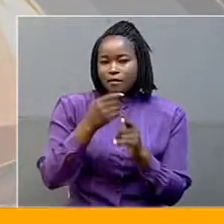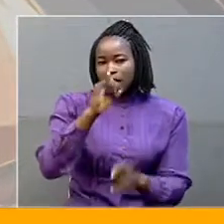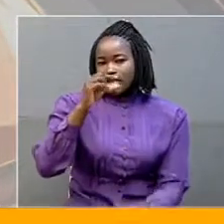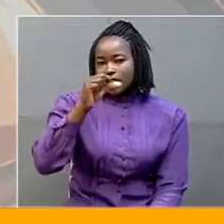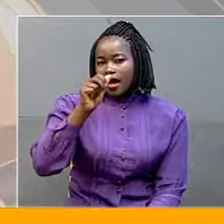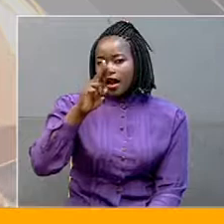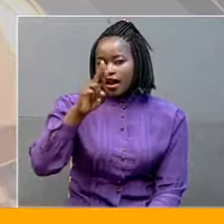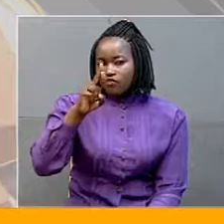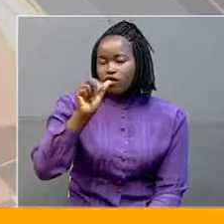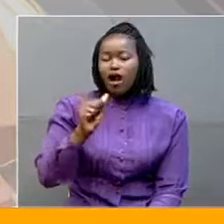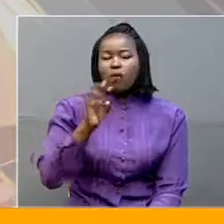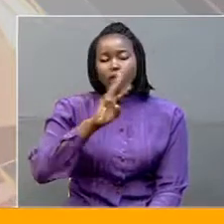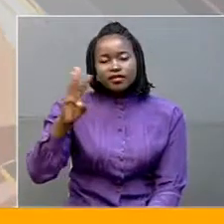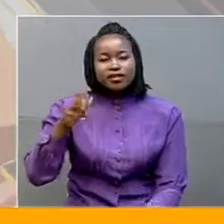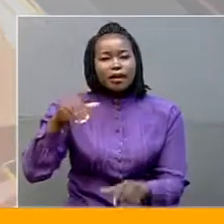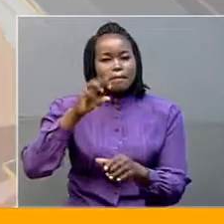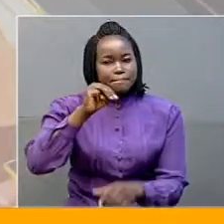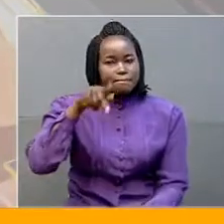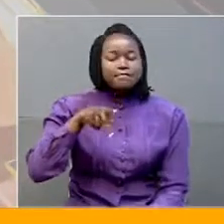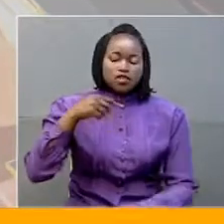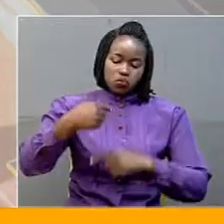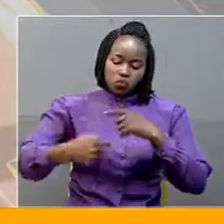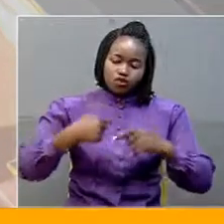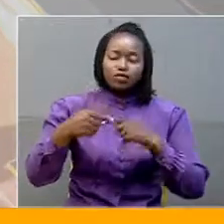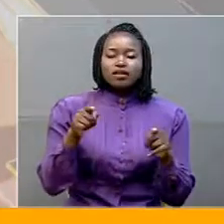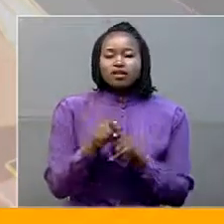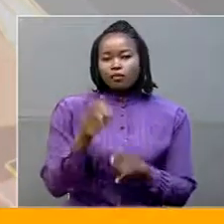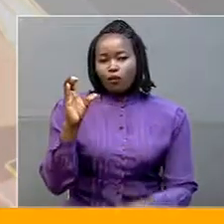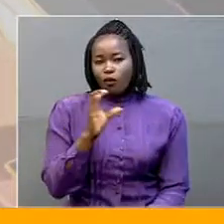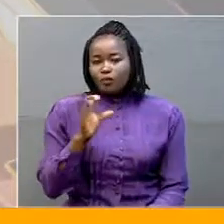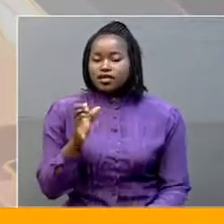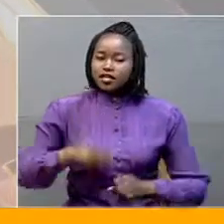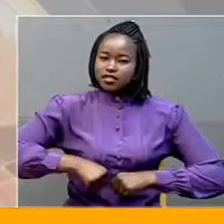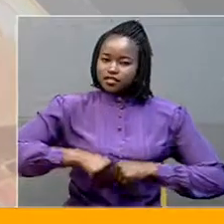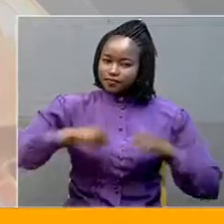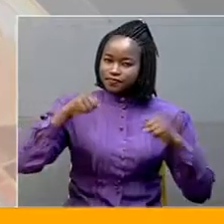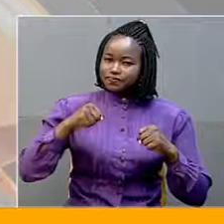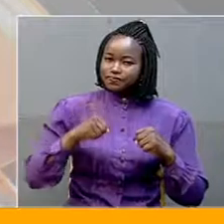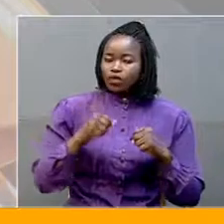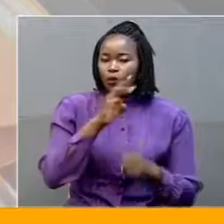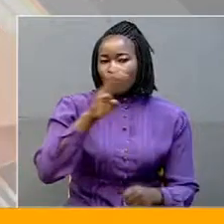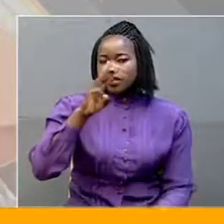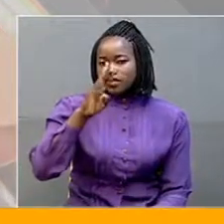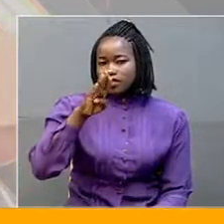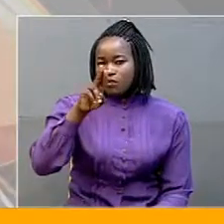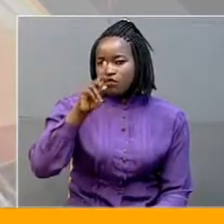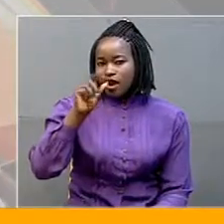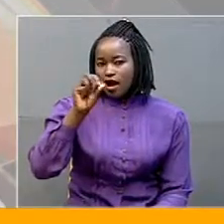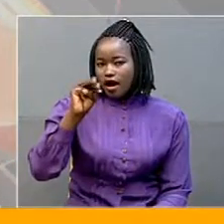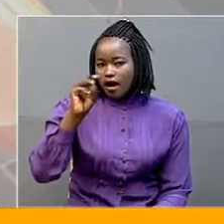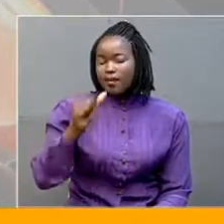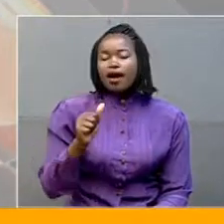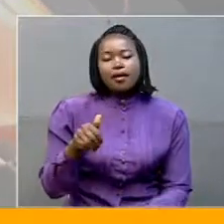of Parliament, Raphael Majesi, goes on. The committee chaired by West Budama South Member of Parliament, Jacob Bobotho, both is also